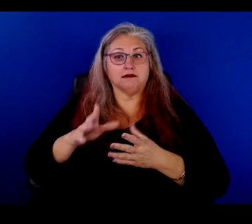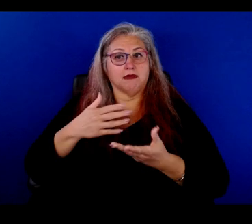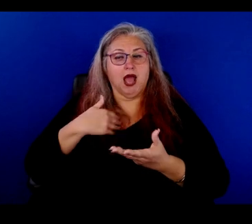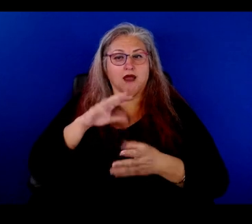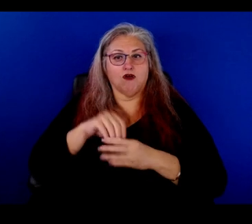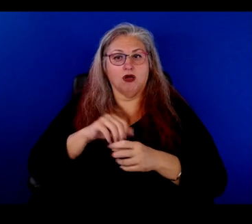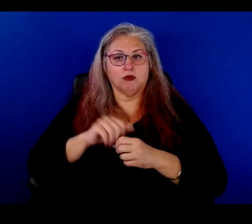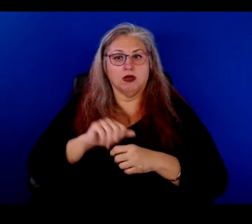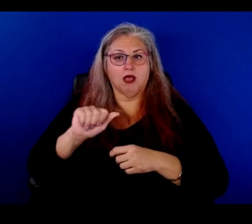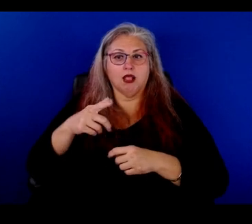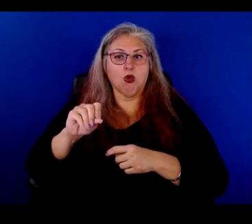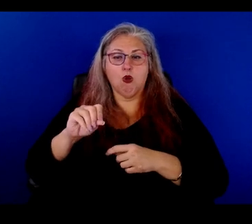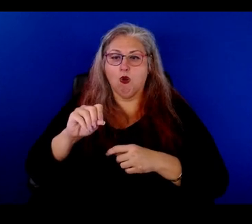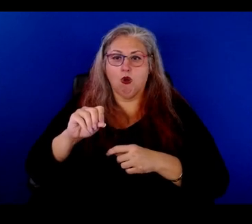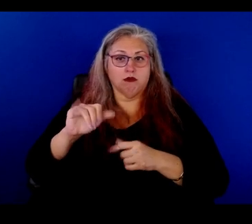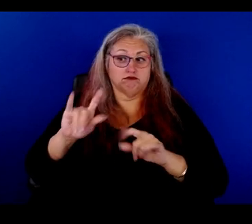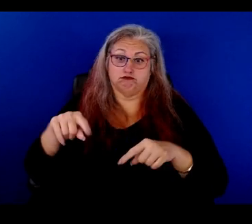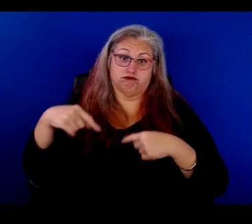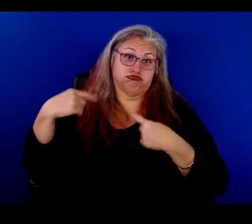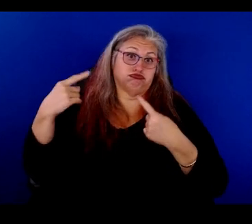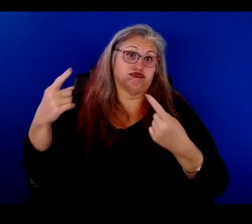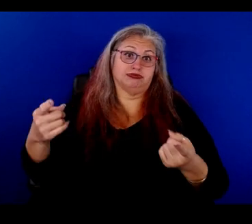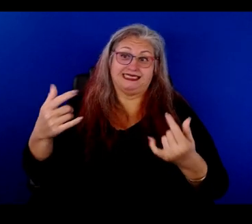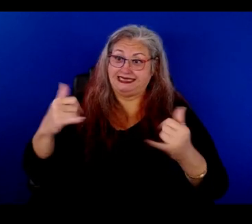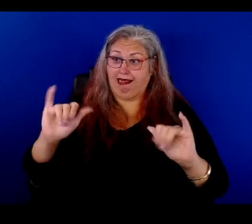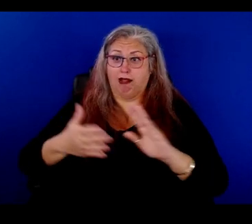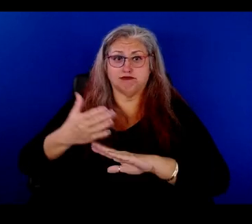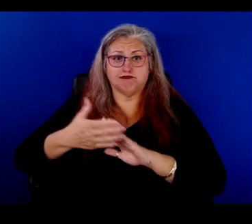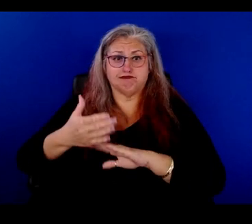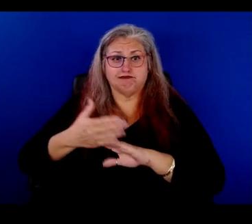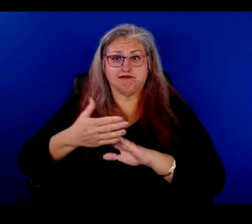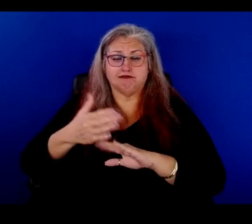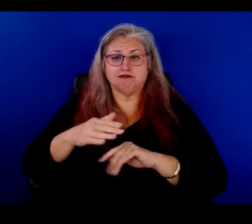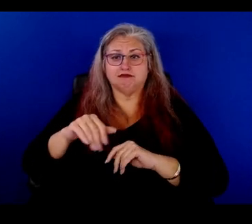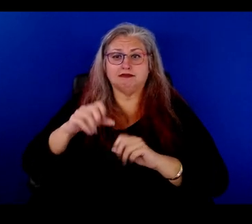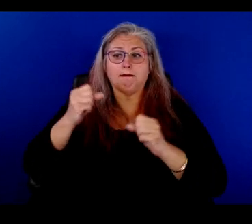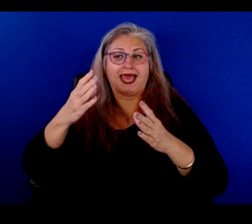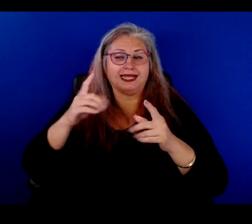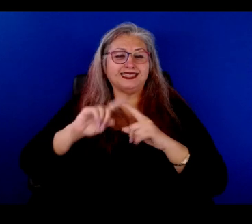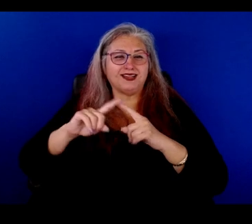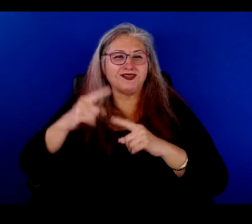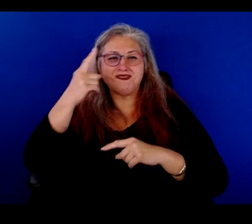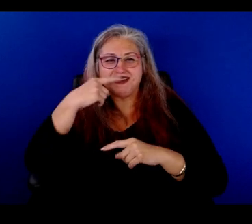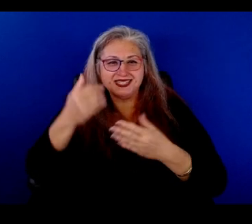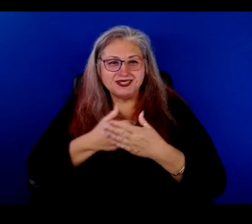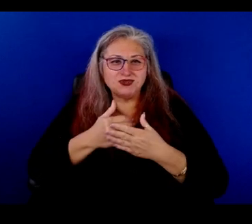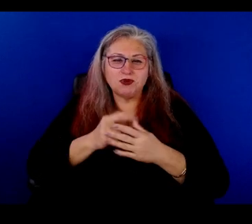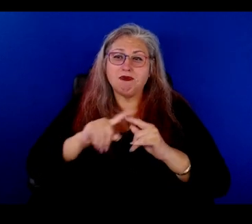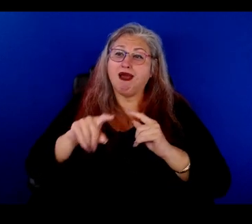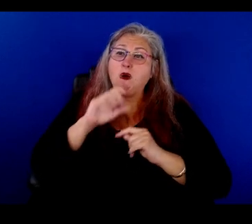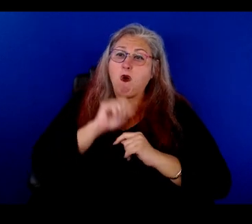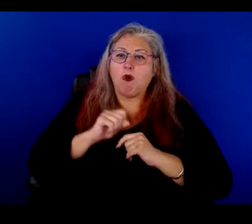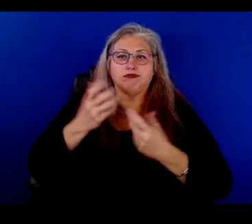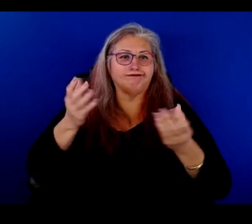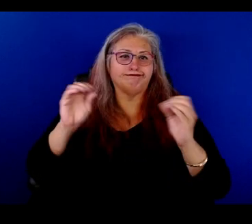with Algo, and it's been ongoing, you know, it's still going, a lot of new faces, very few old faces,